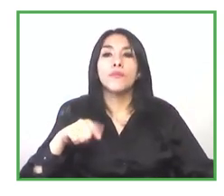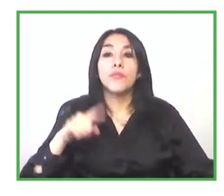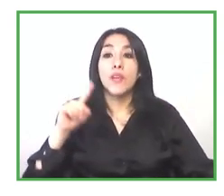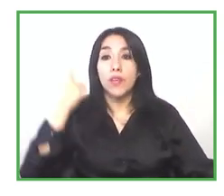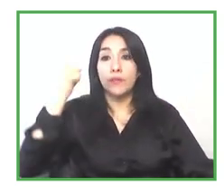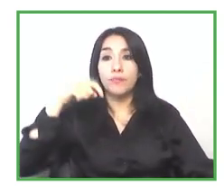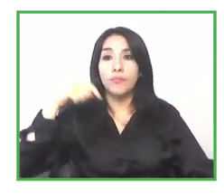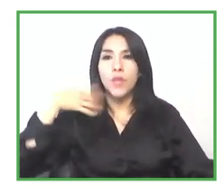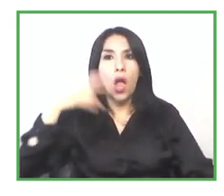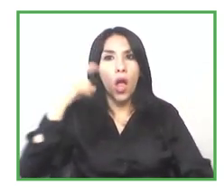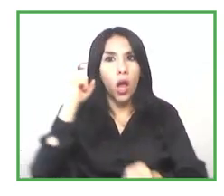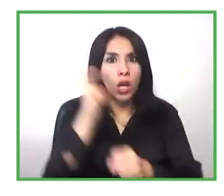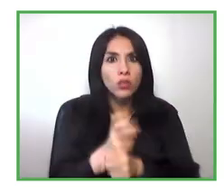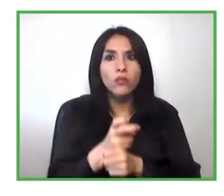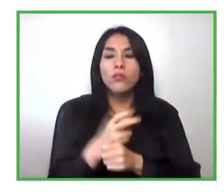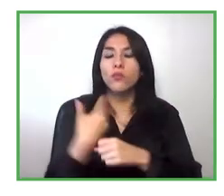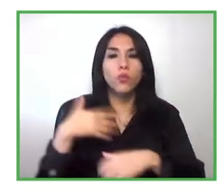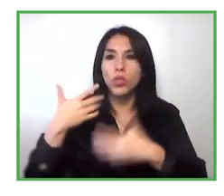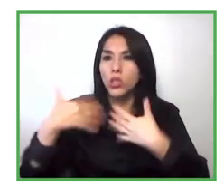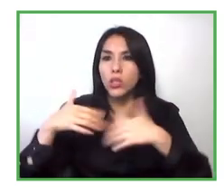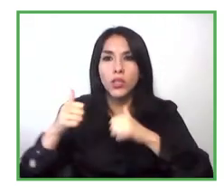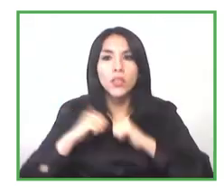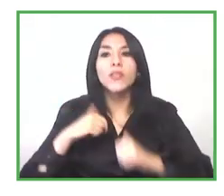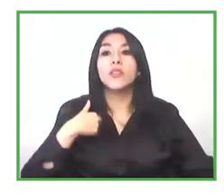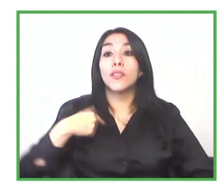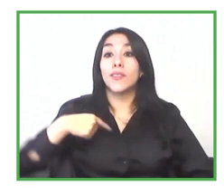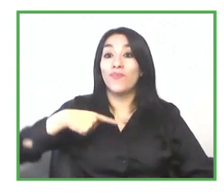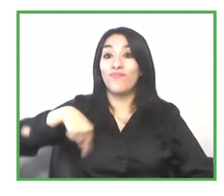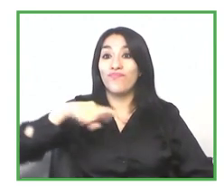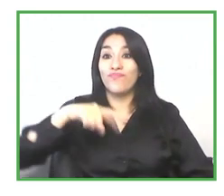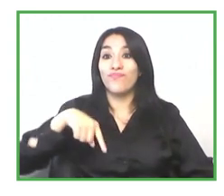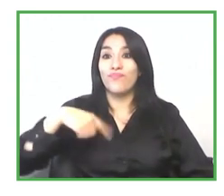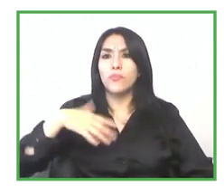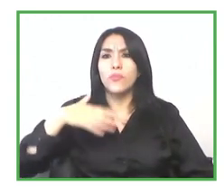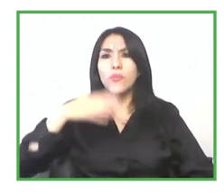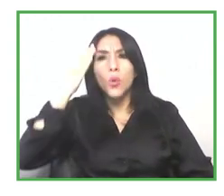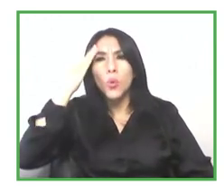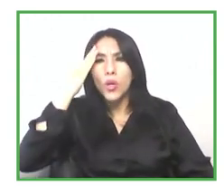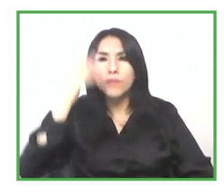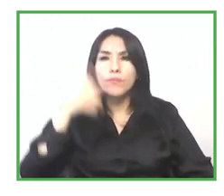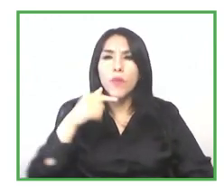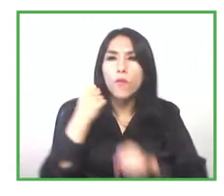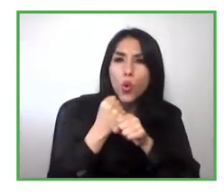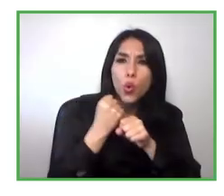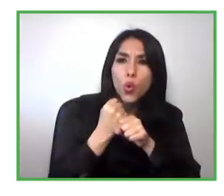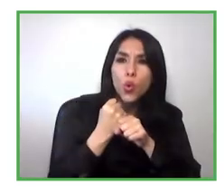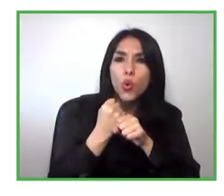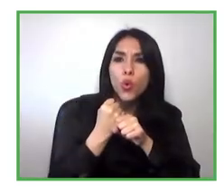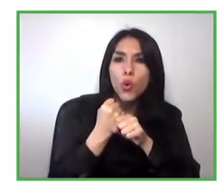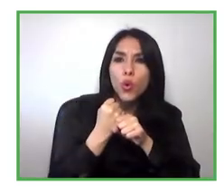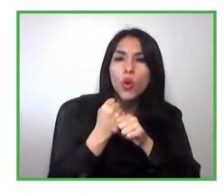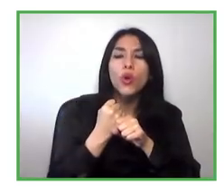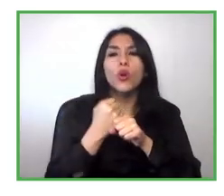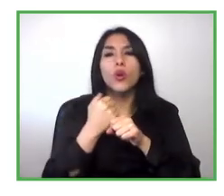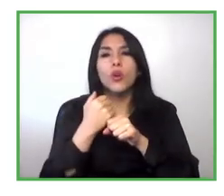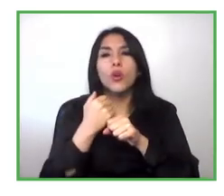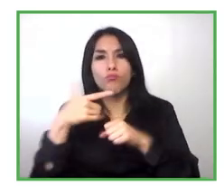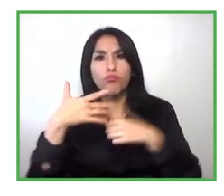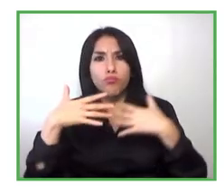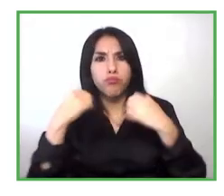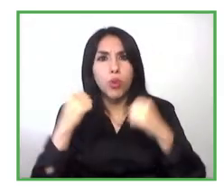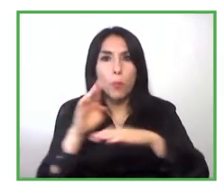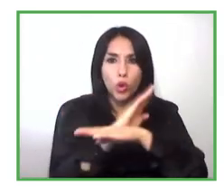we are experts and we work much on education for entrepreneurship and in that line how to develop